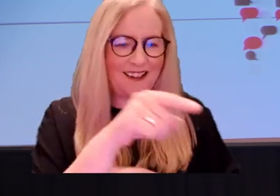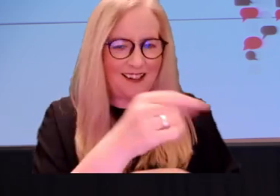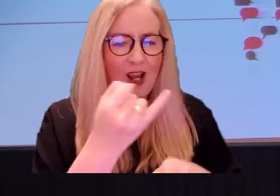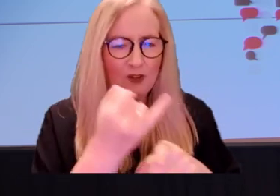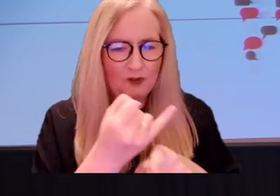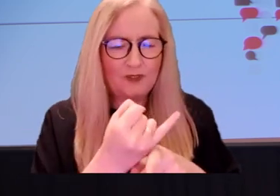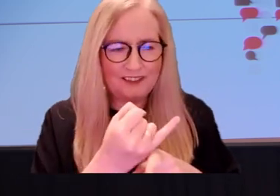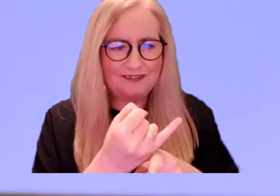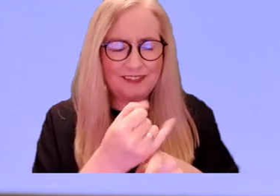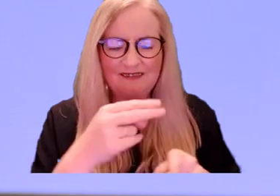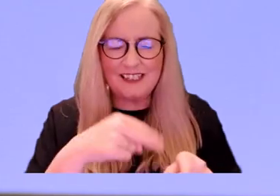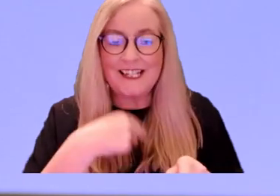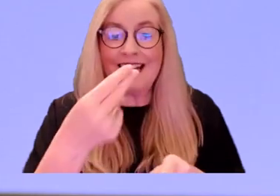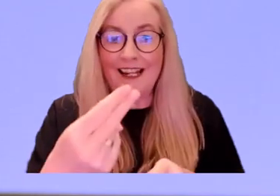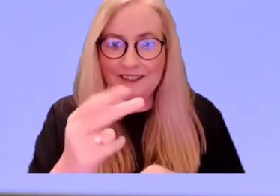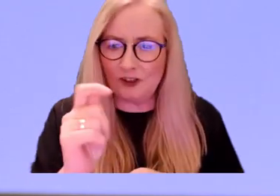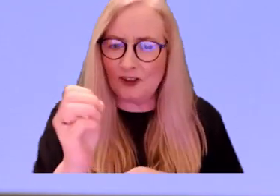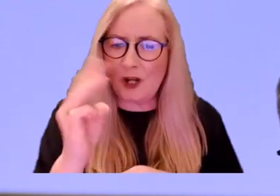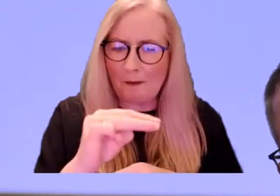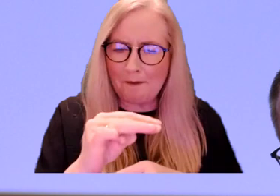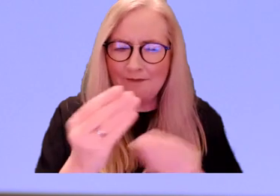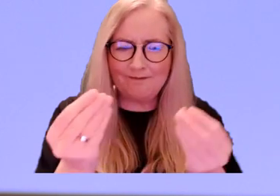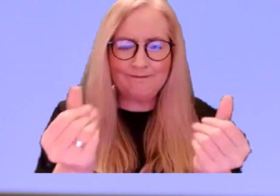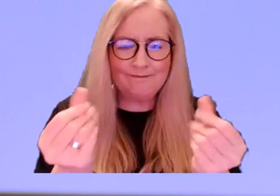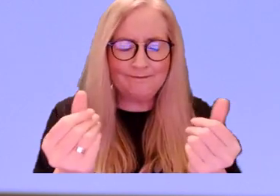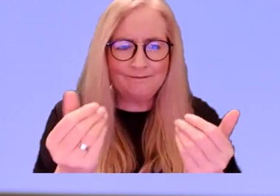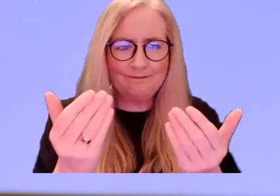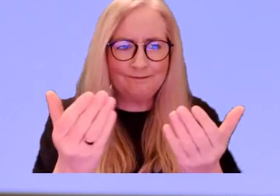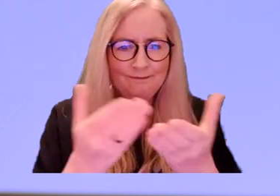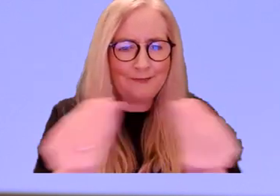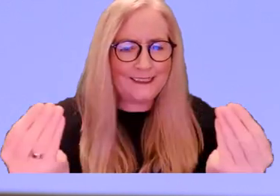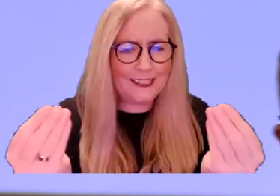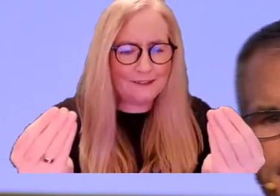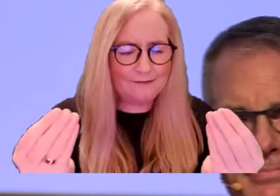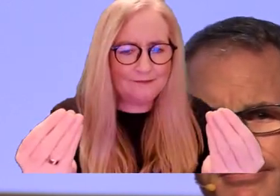that school the next term, and something was missing.